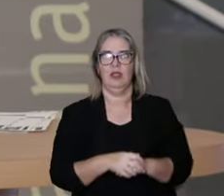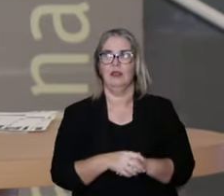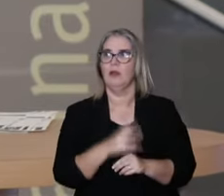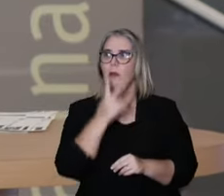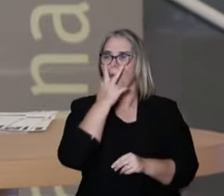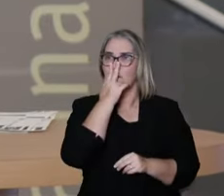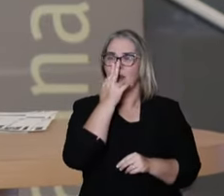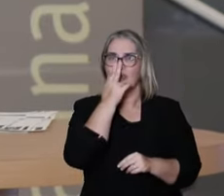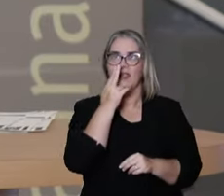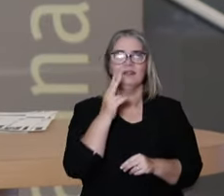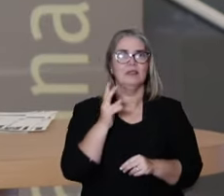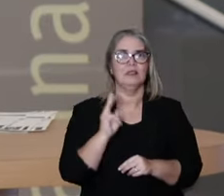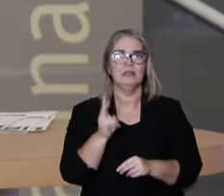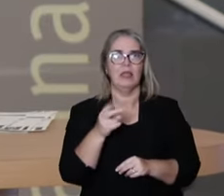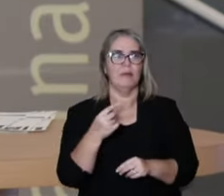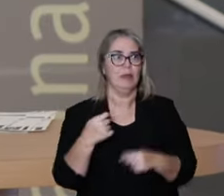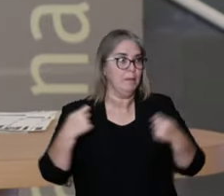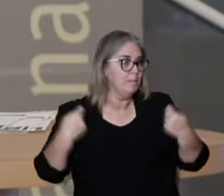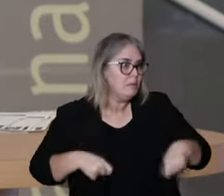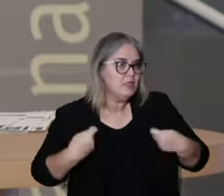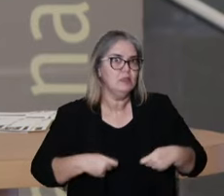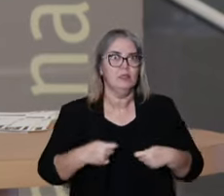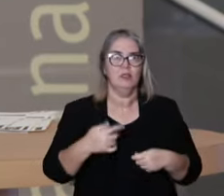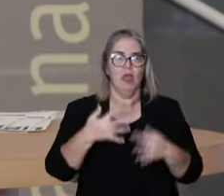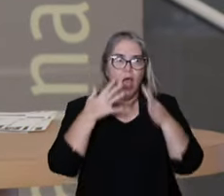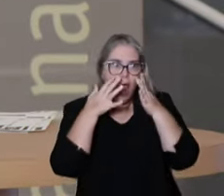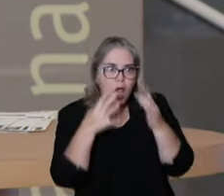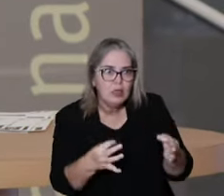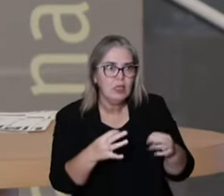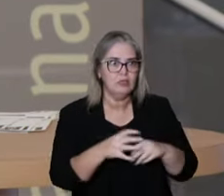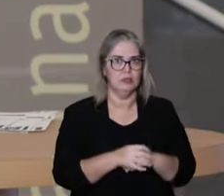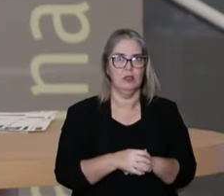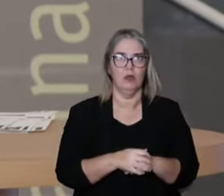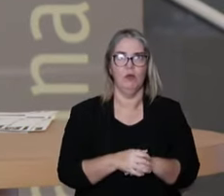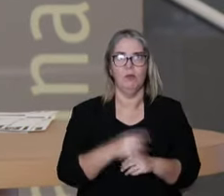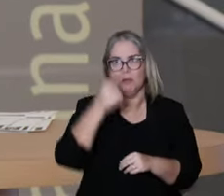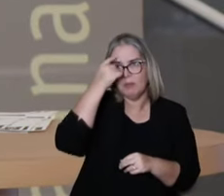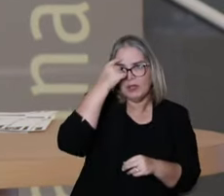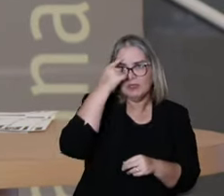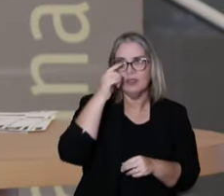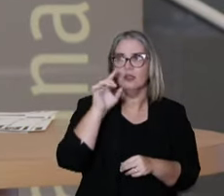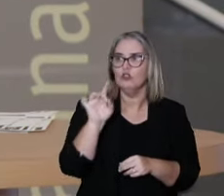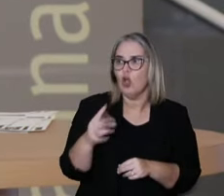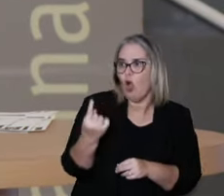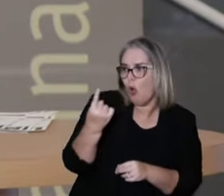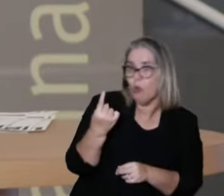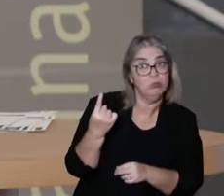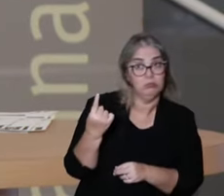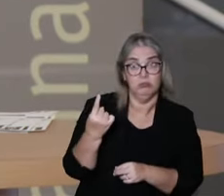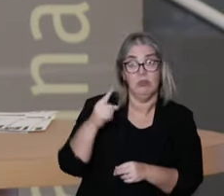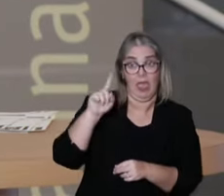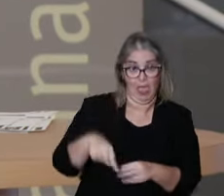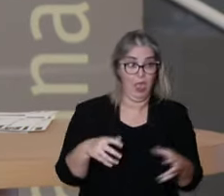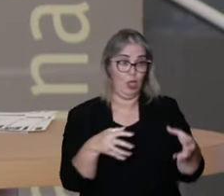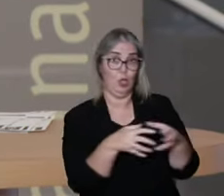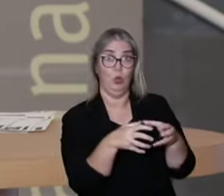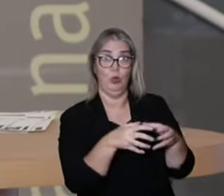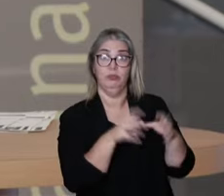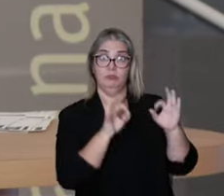So you provide medicine, individualize this, and don't block the collective problem.